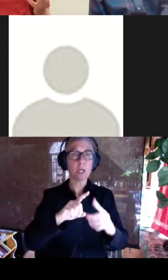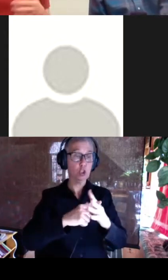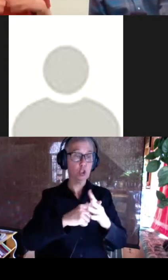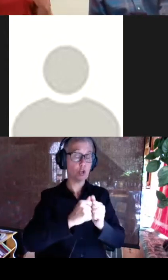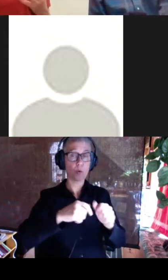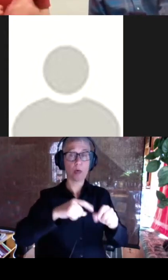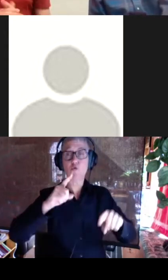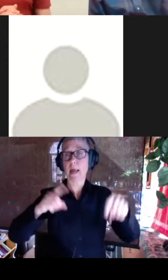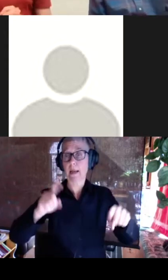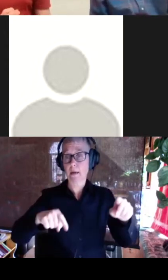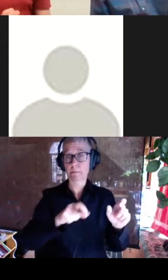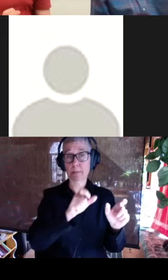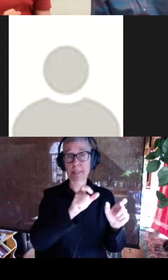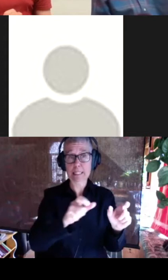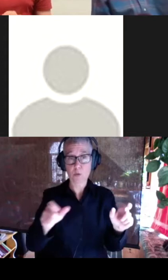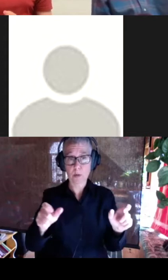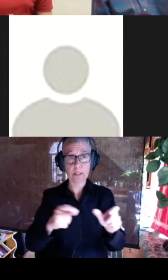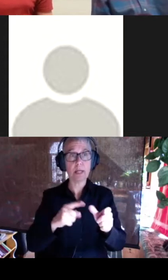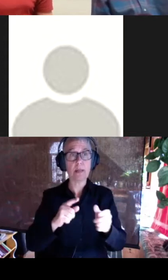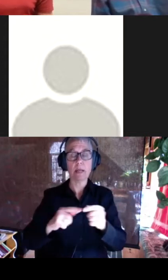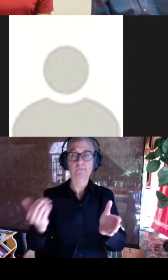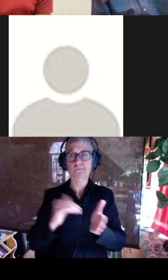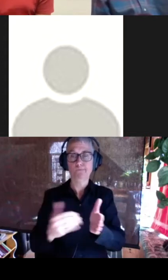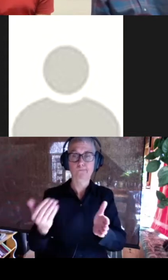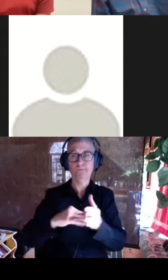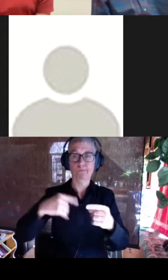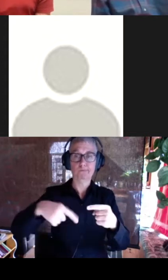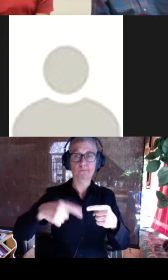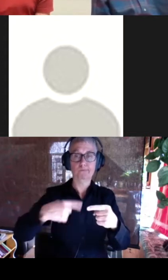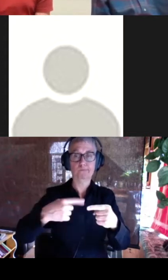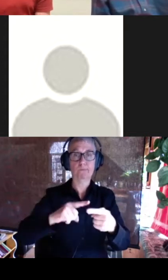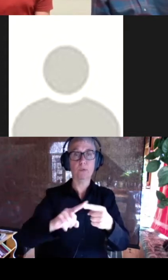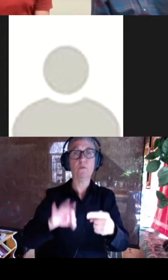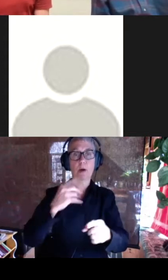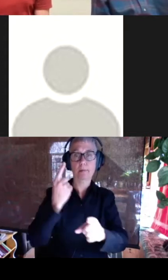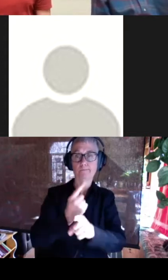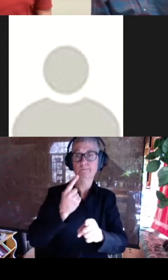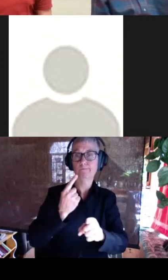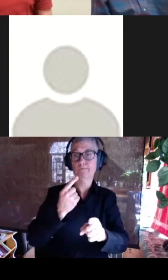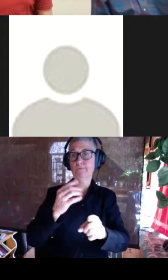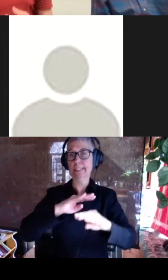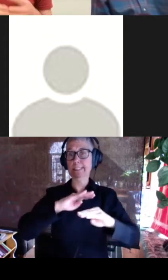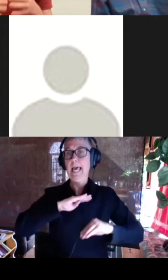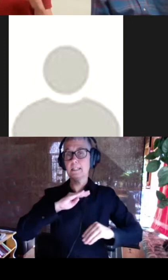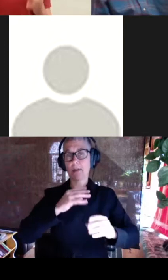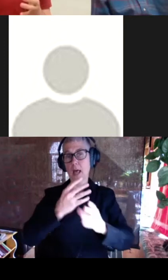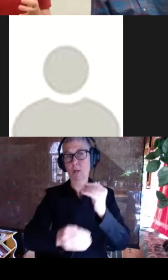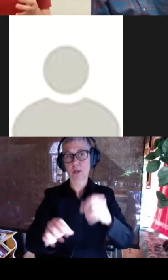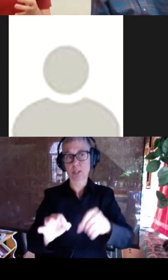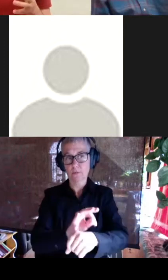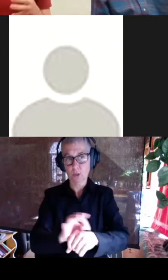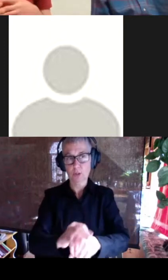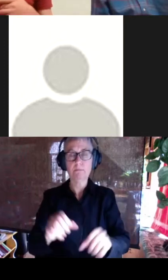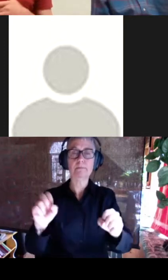sequence and iteratively refines it to satisfy a loss function. It can be used with structured